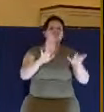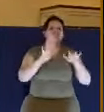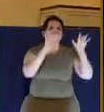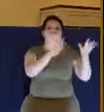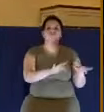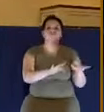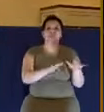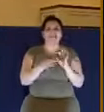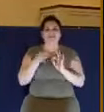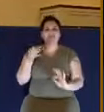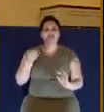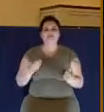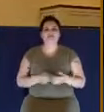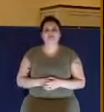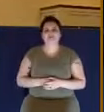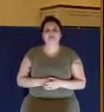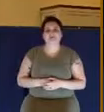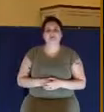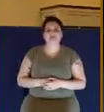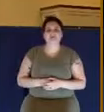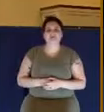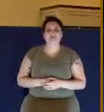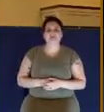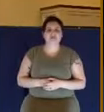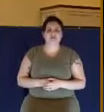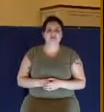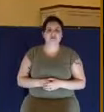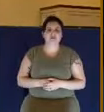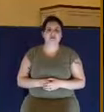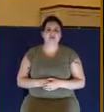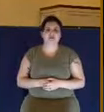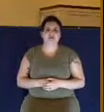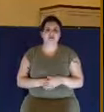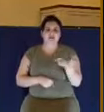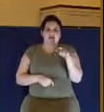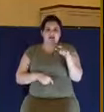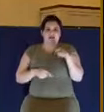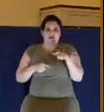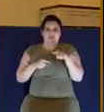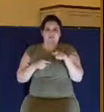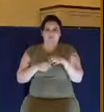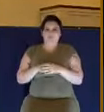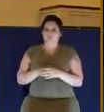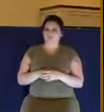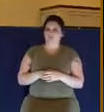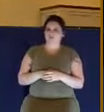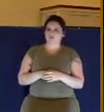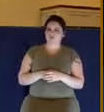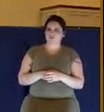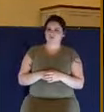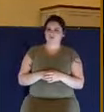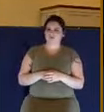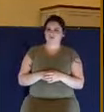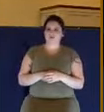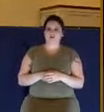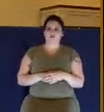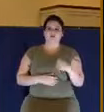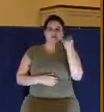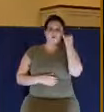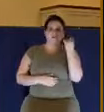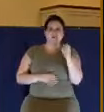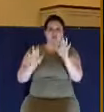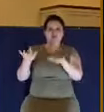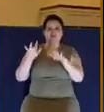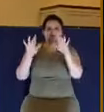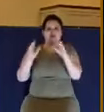He says, know, for he shall have judgment without mercy, that shows no mercy. You want to constantly be judging. You want to constantly be looking down. You want to